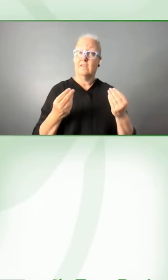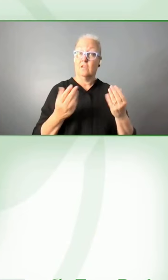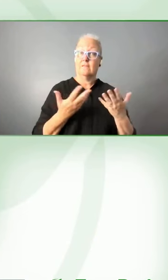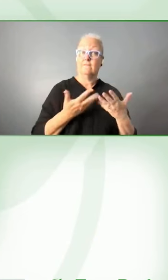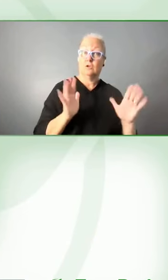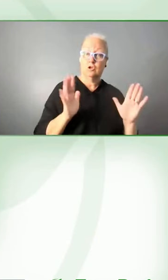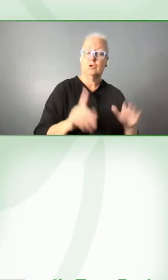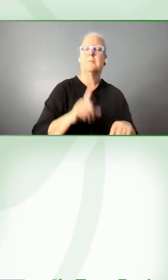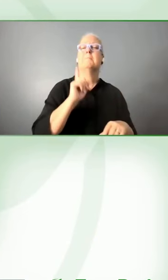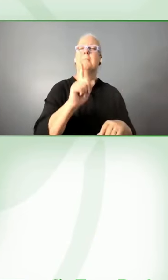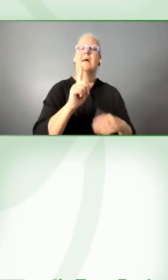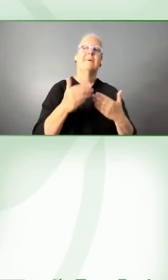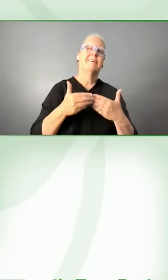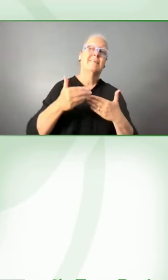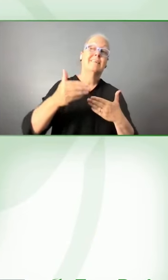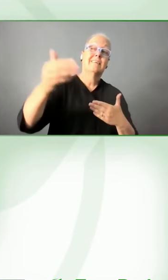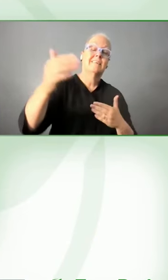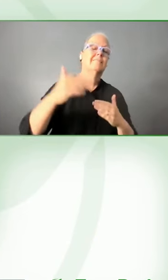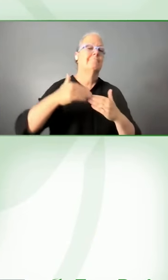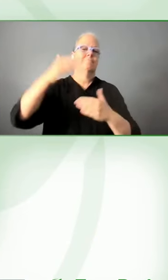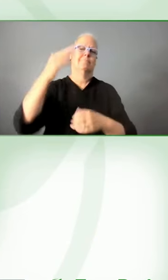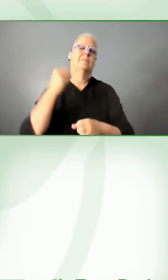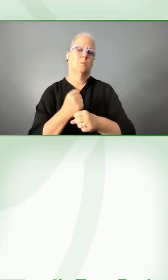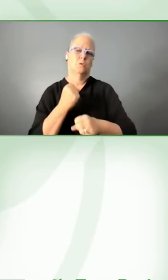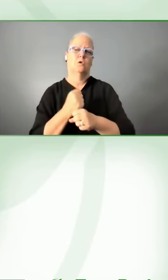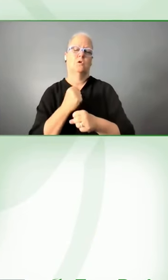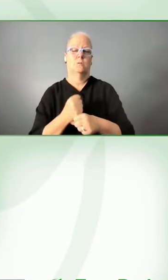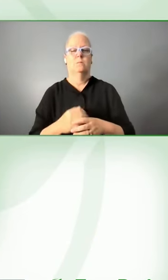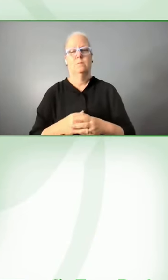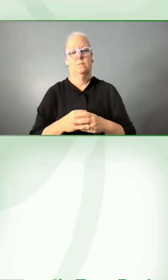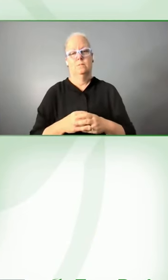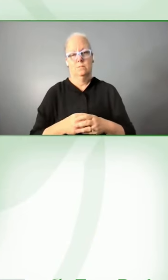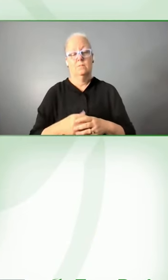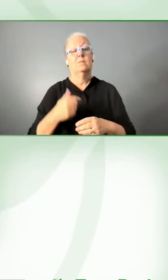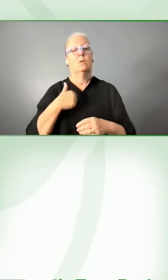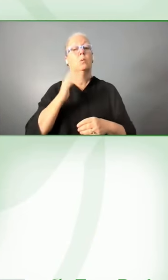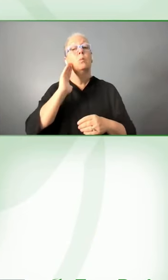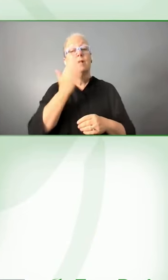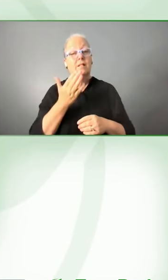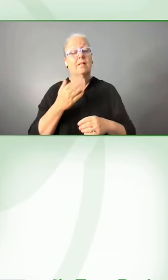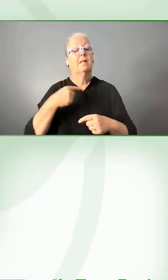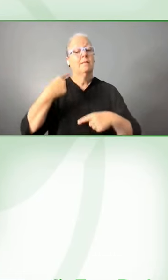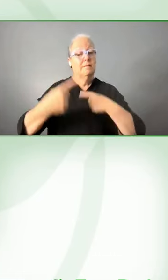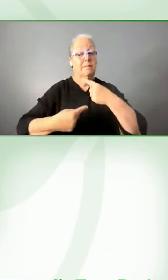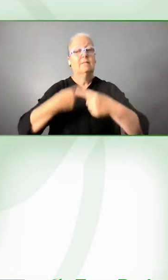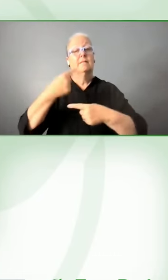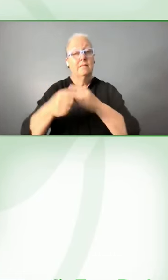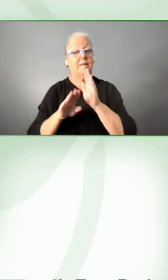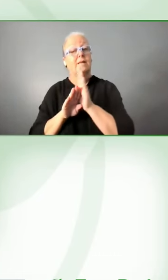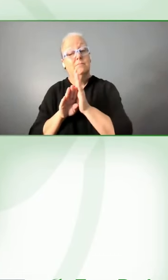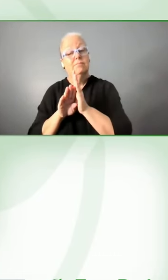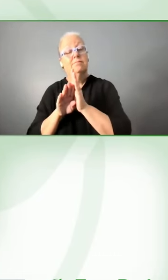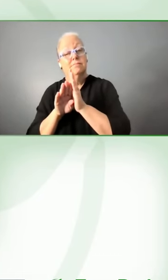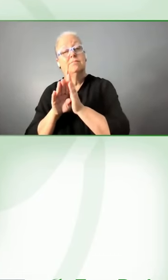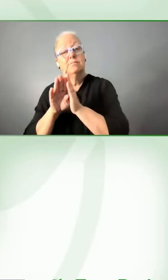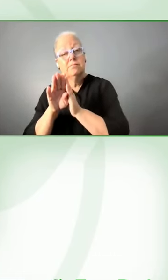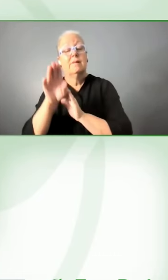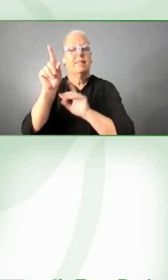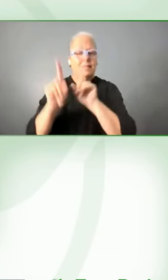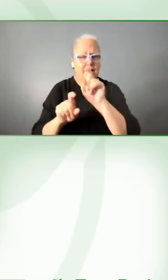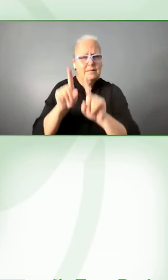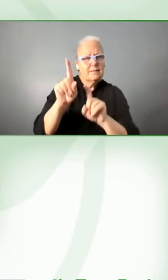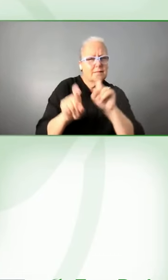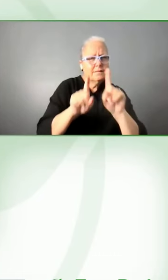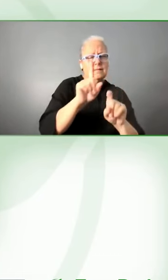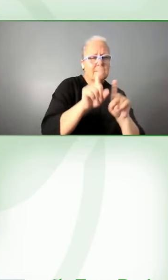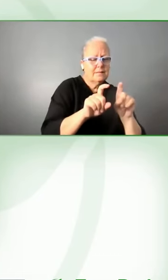go. We will be continuing to improve a regressed testing process and also create